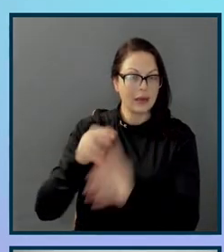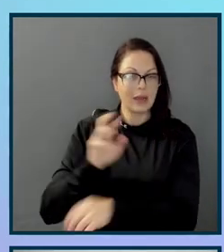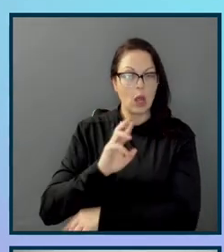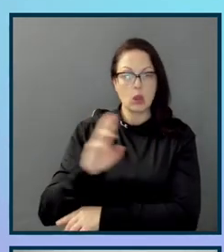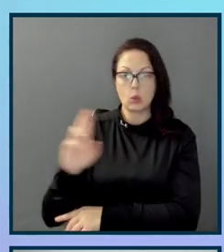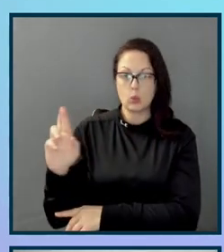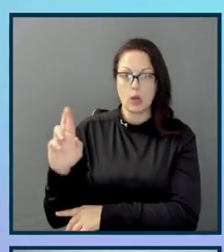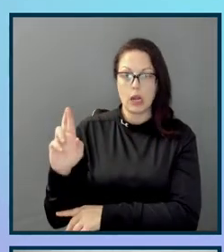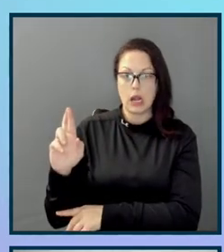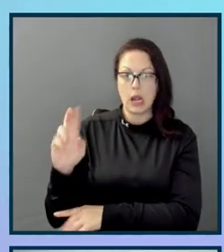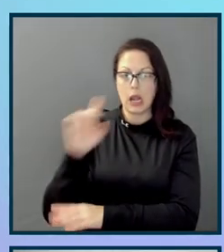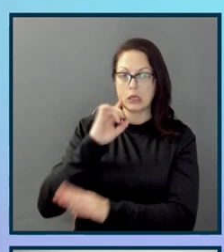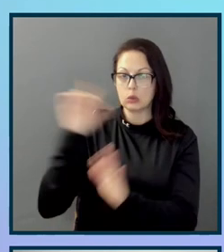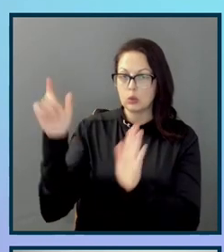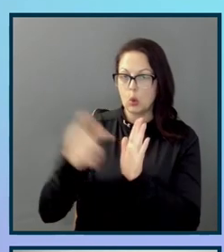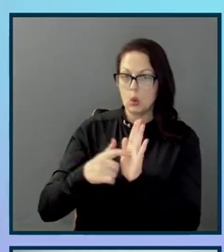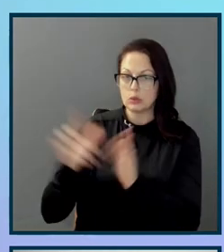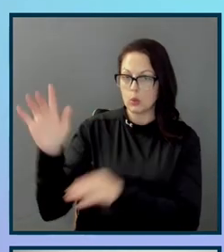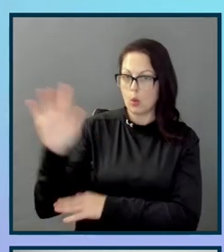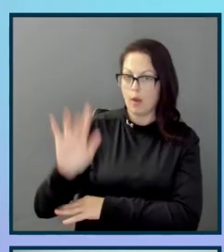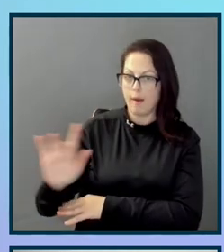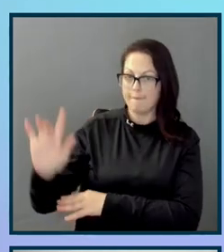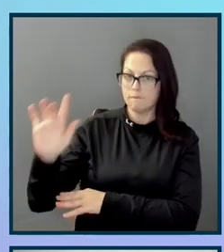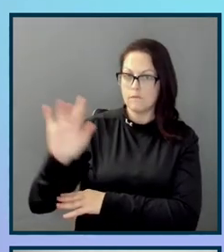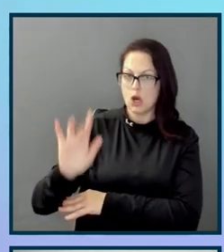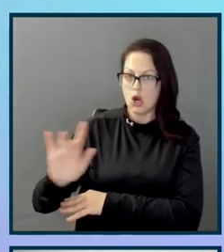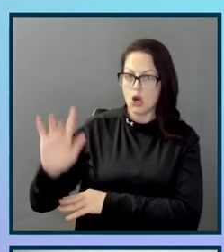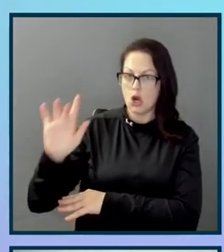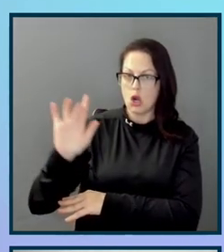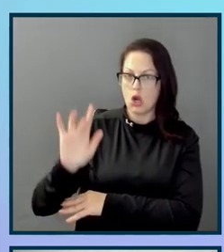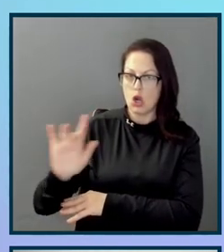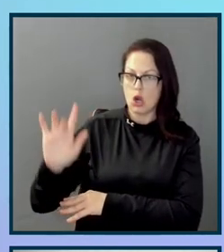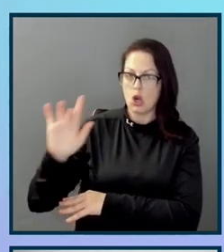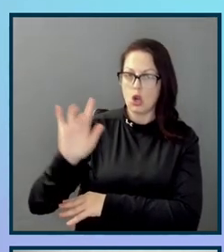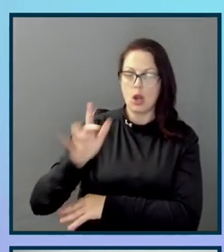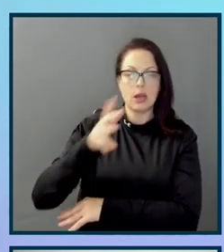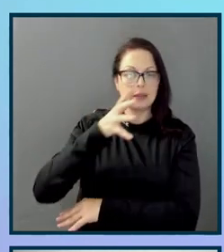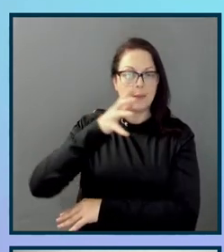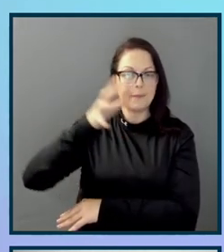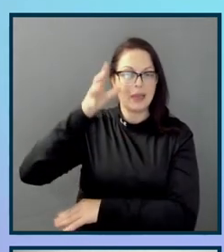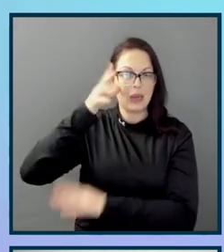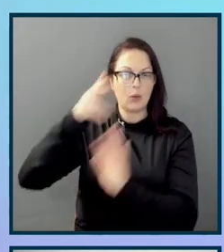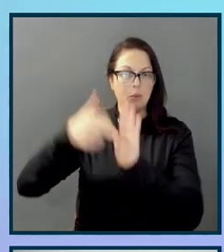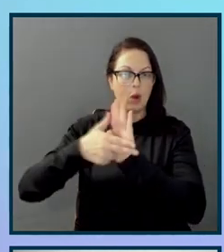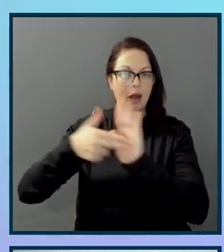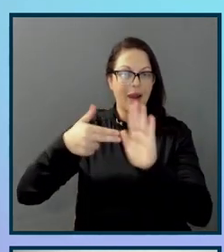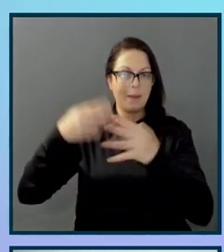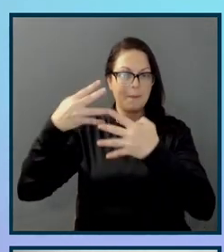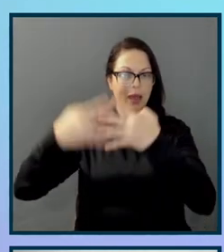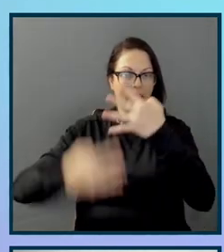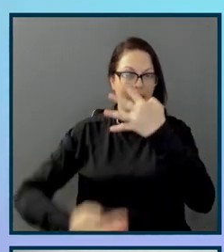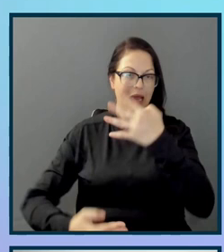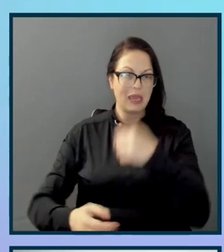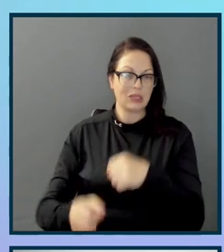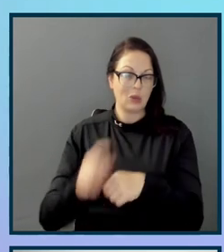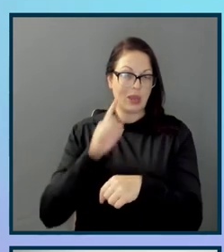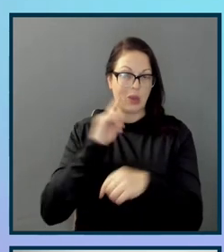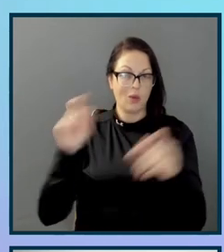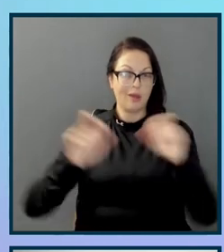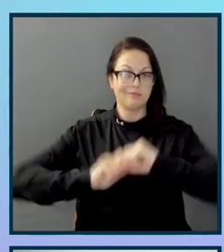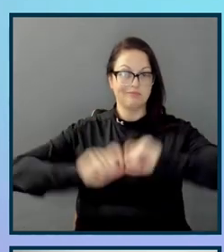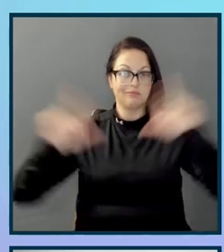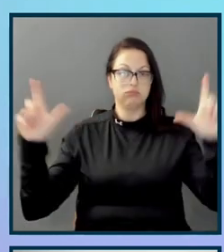can see what happens when you hover over that, that parent brands menu, it takes up the entire screen and actually